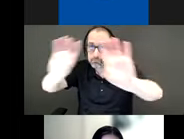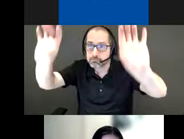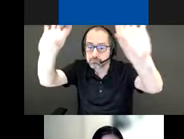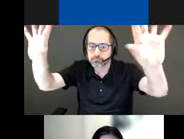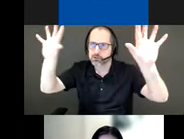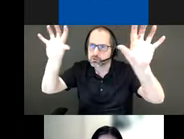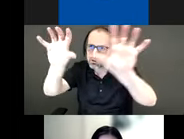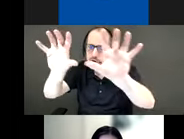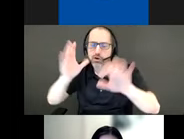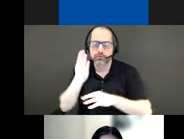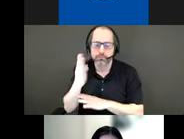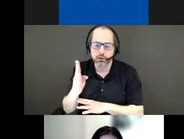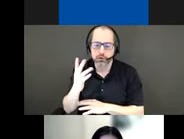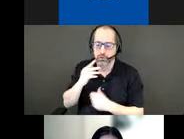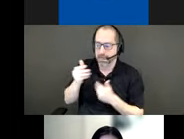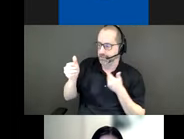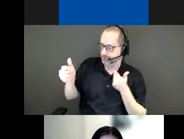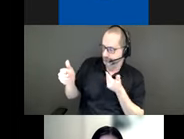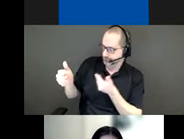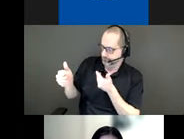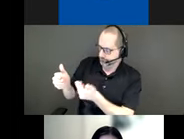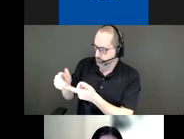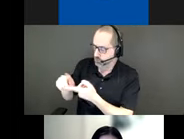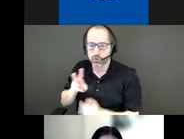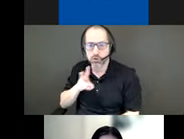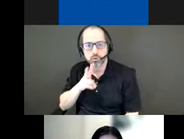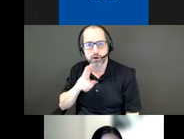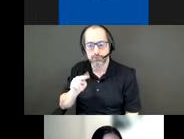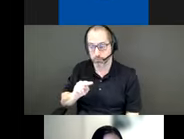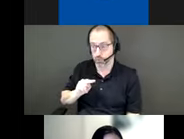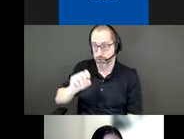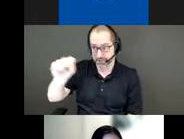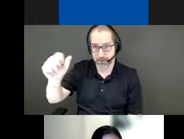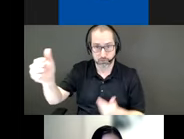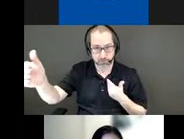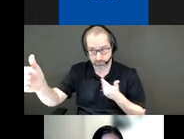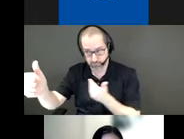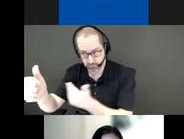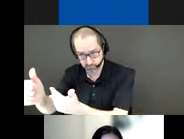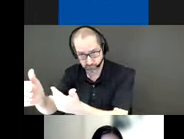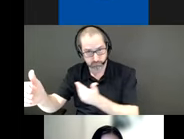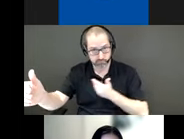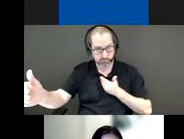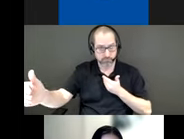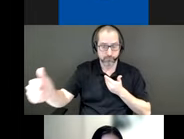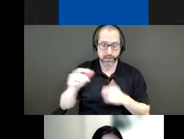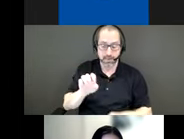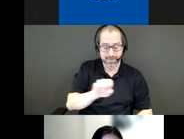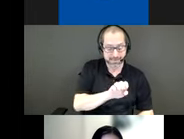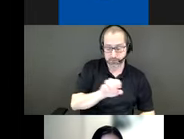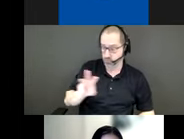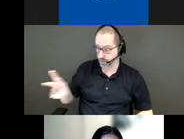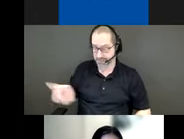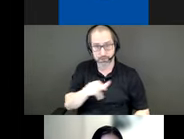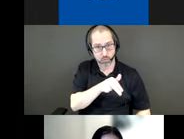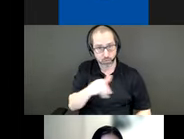gateway to the waterfront when you're moving from north to south and when moving east west as many local pedestrians and cyclists do along